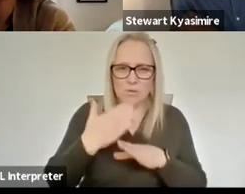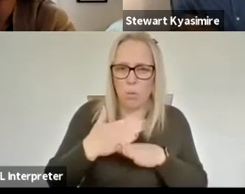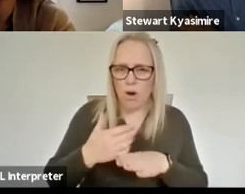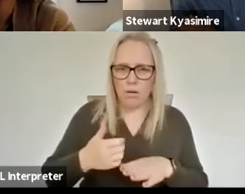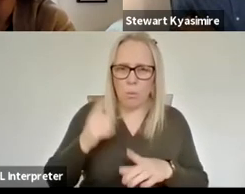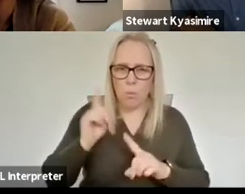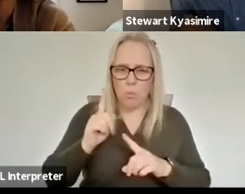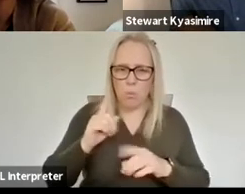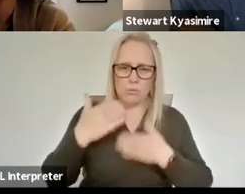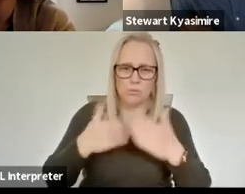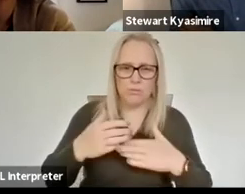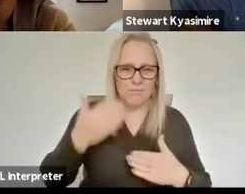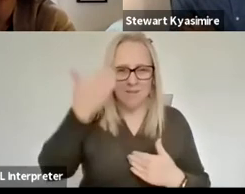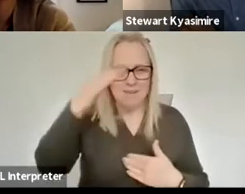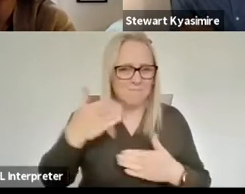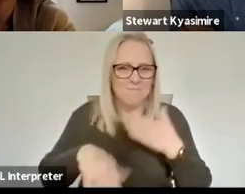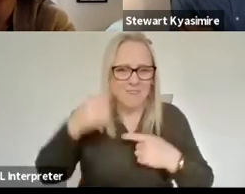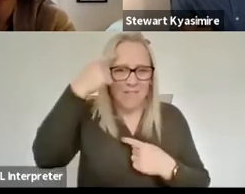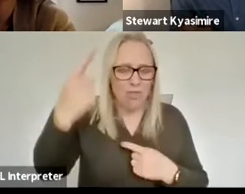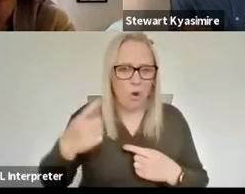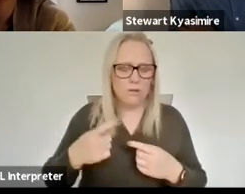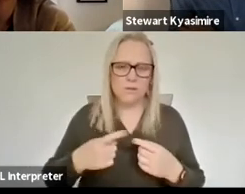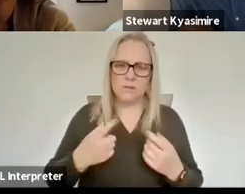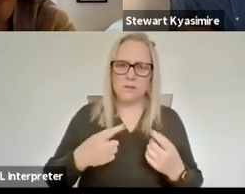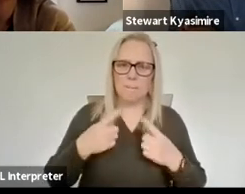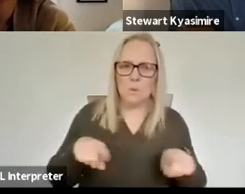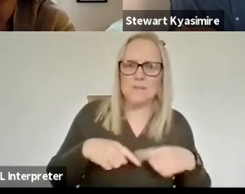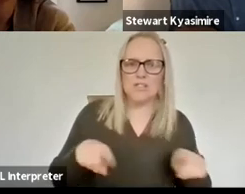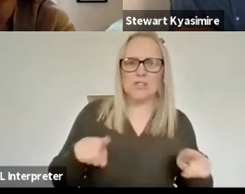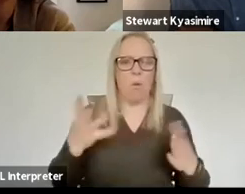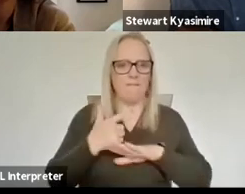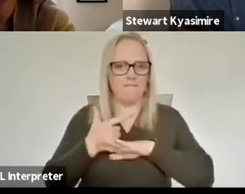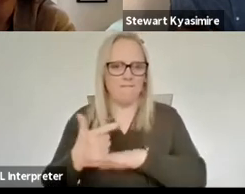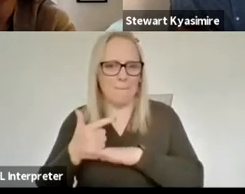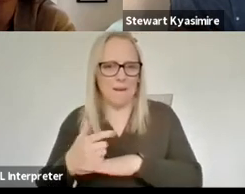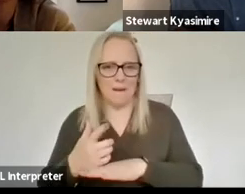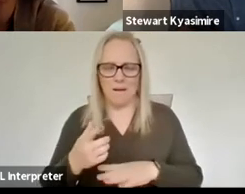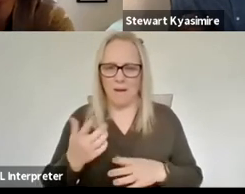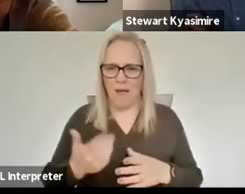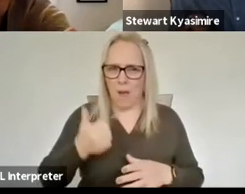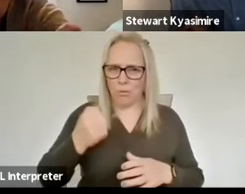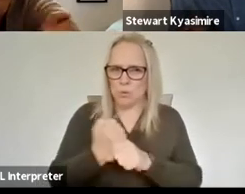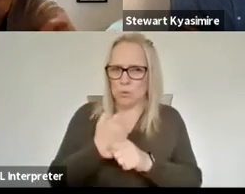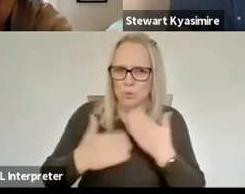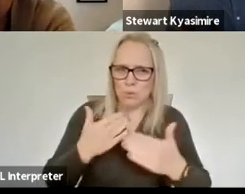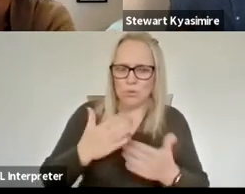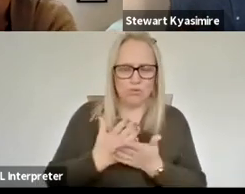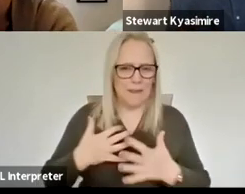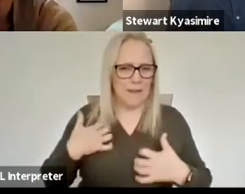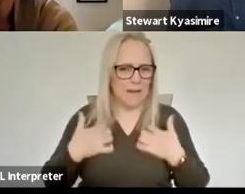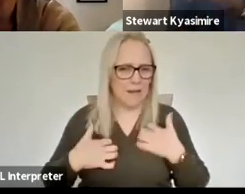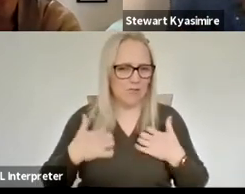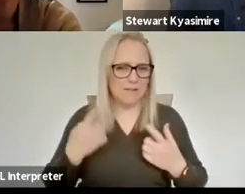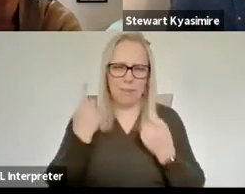how a musician kind of uh you know gigs or how a film you know film i mean i have thought about it but it it's quite interesting to just think about